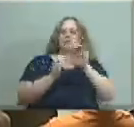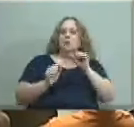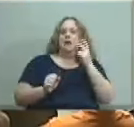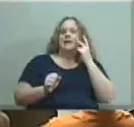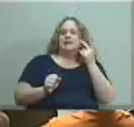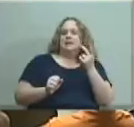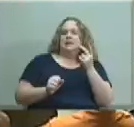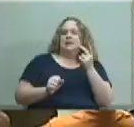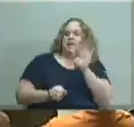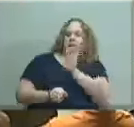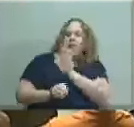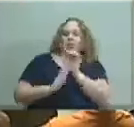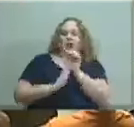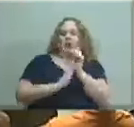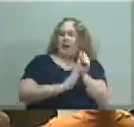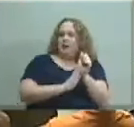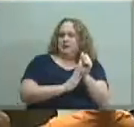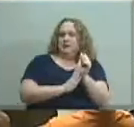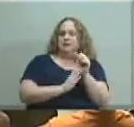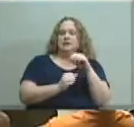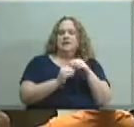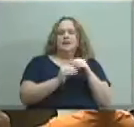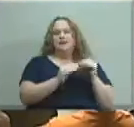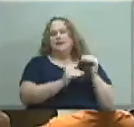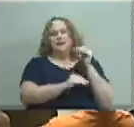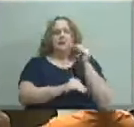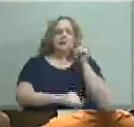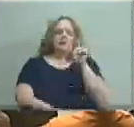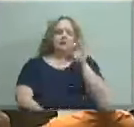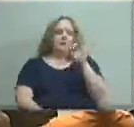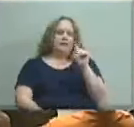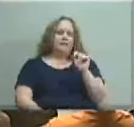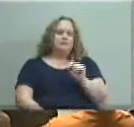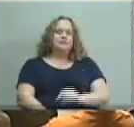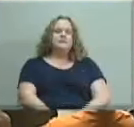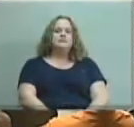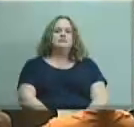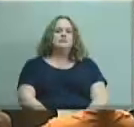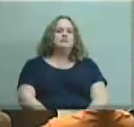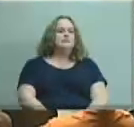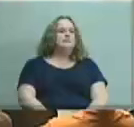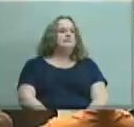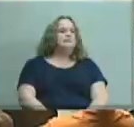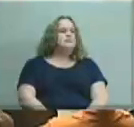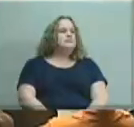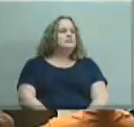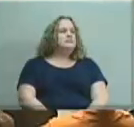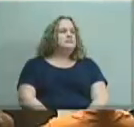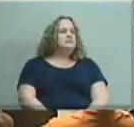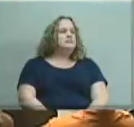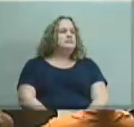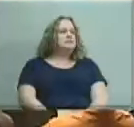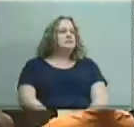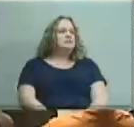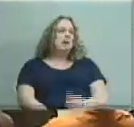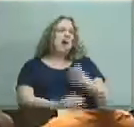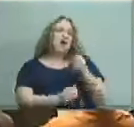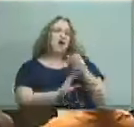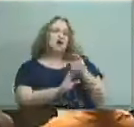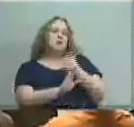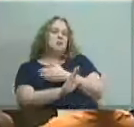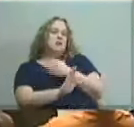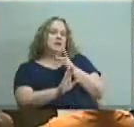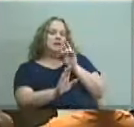that point in in the next version of it okay very good lisa yeah i'll just ask for a little preview um